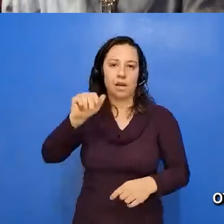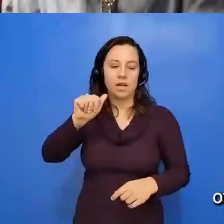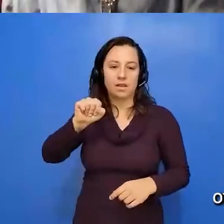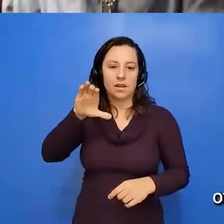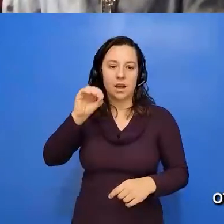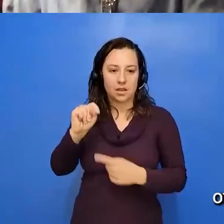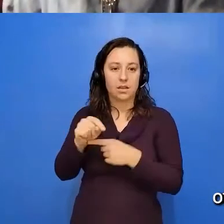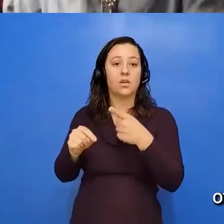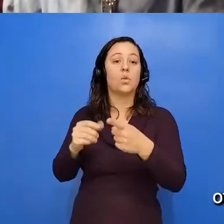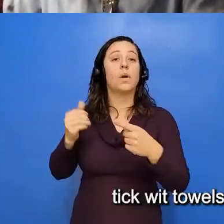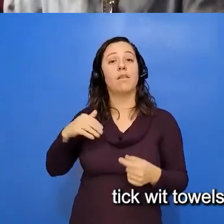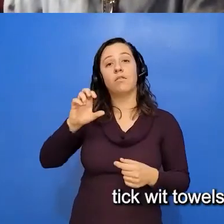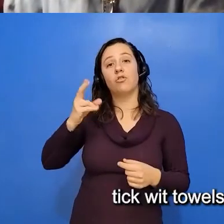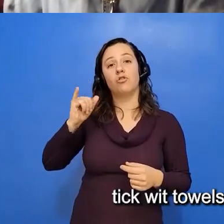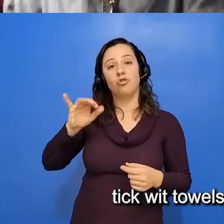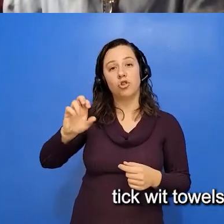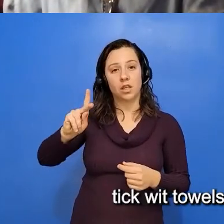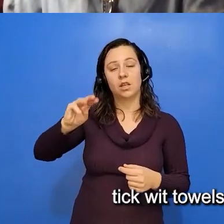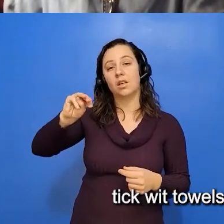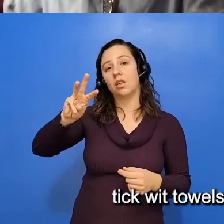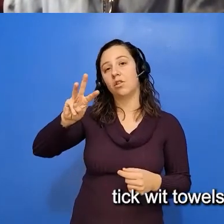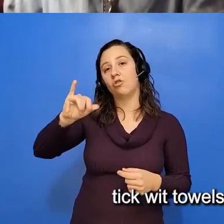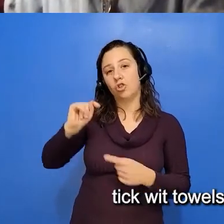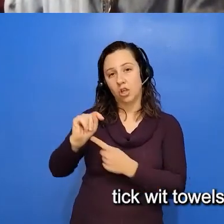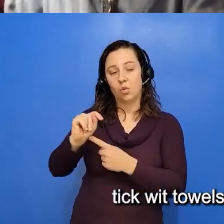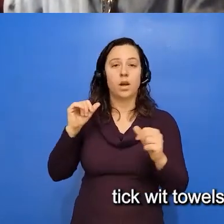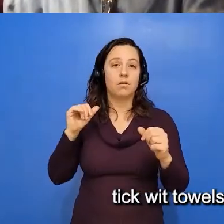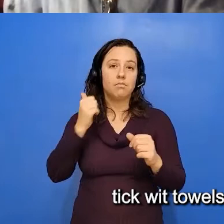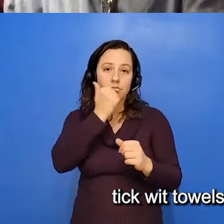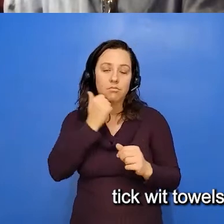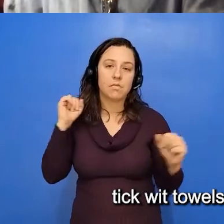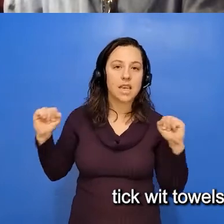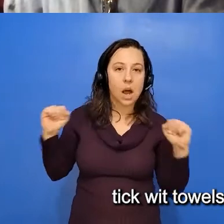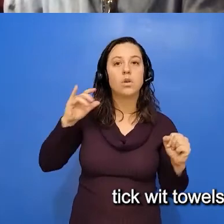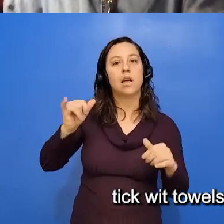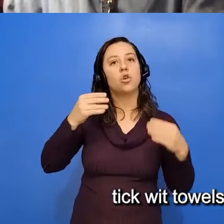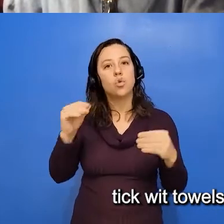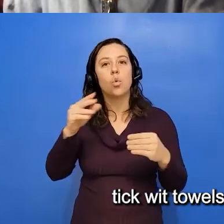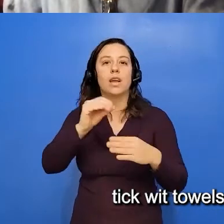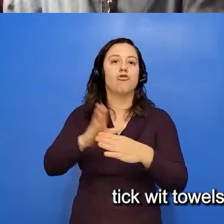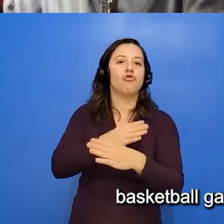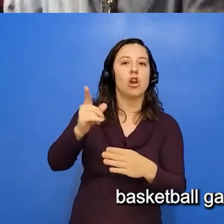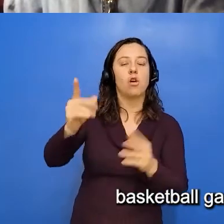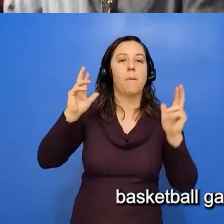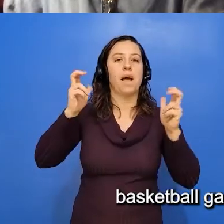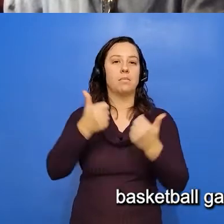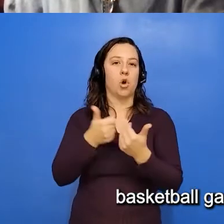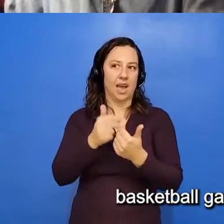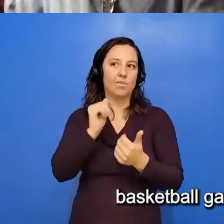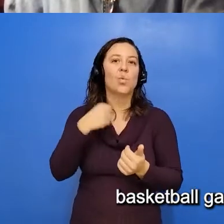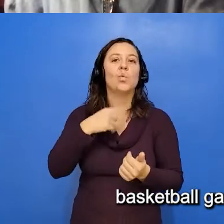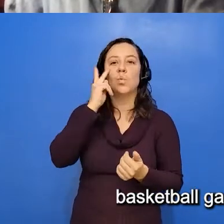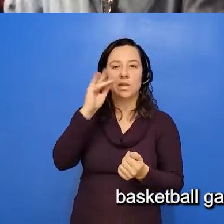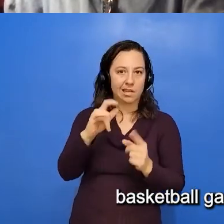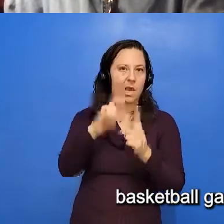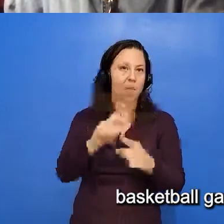towels that are sold and shared at basketball games. So we have really incorporated